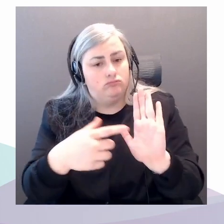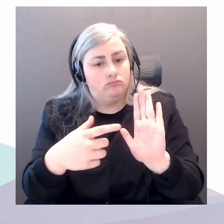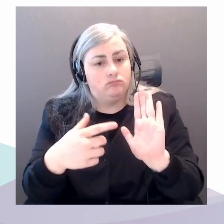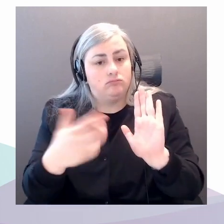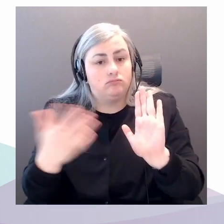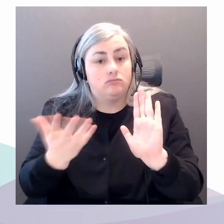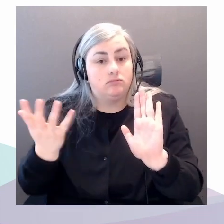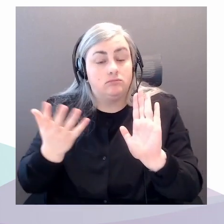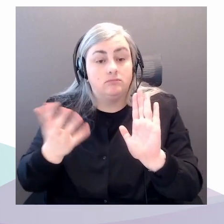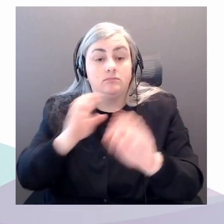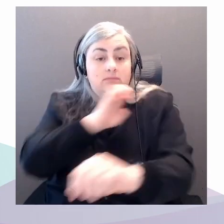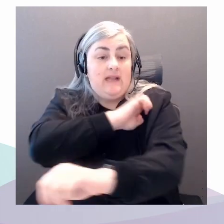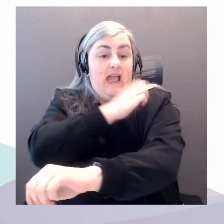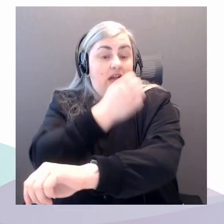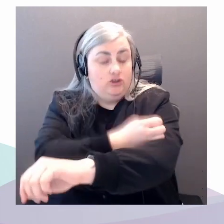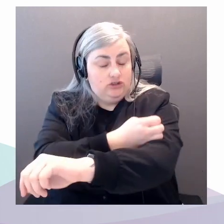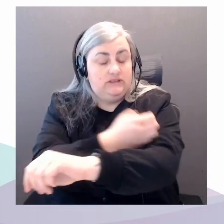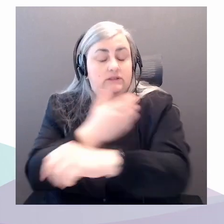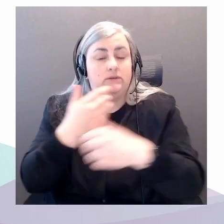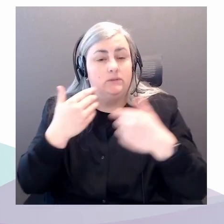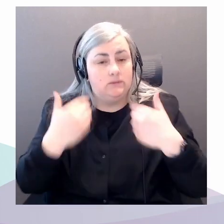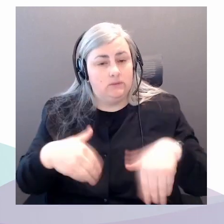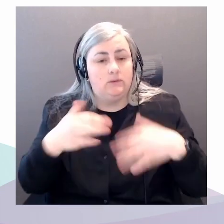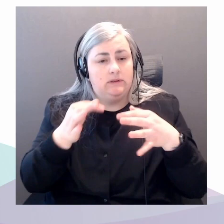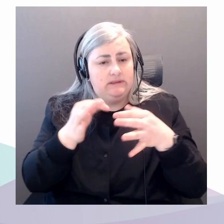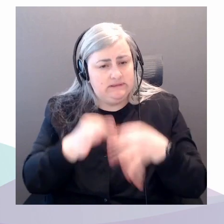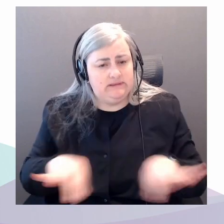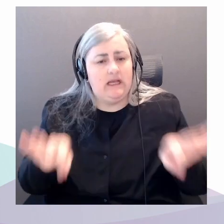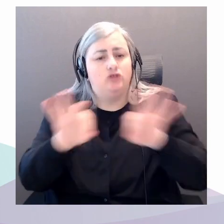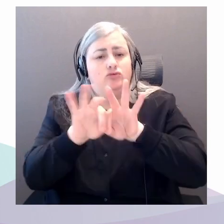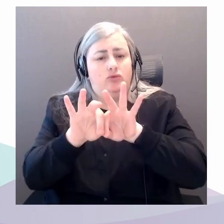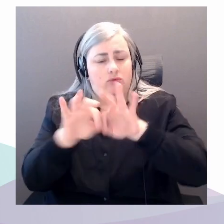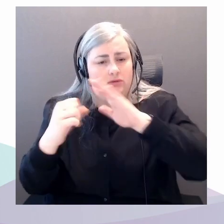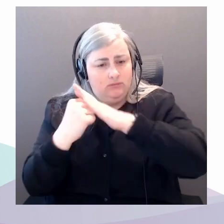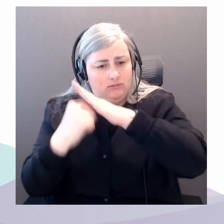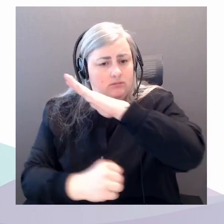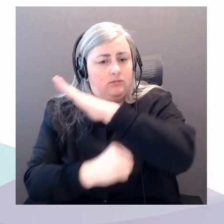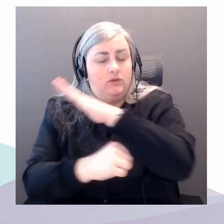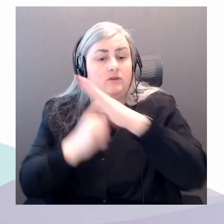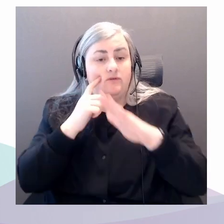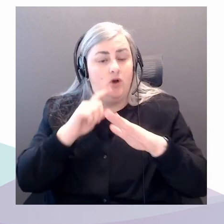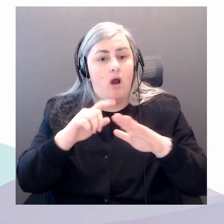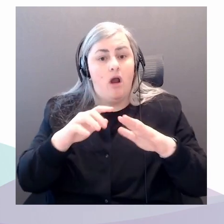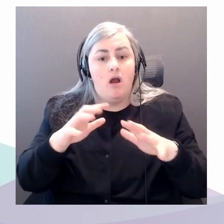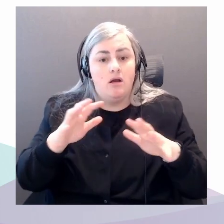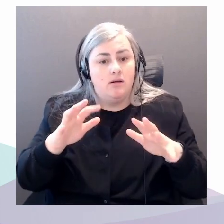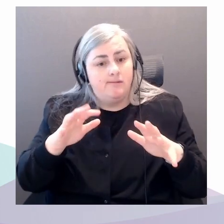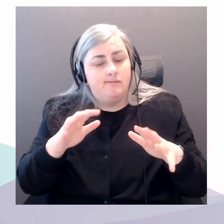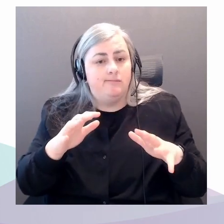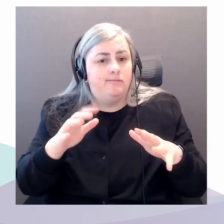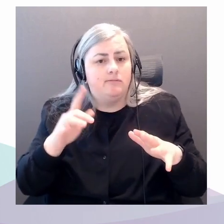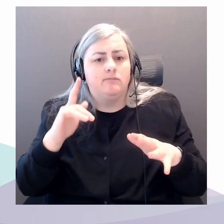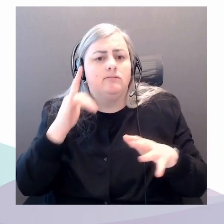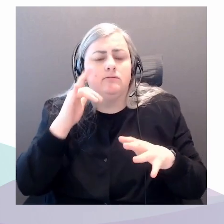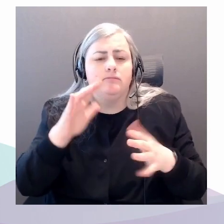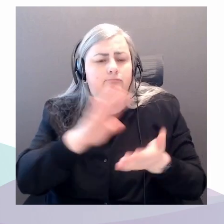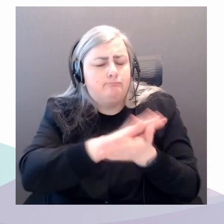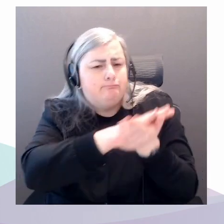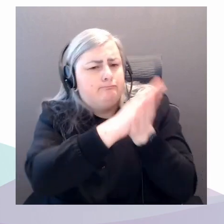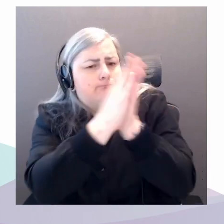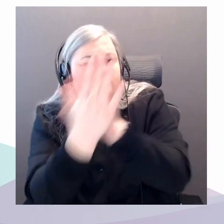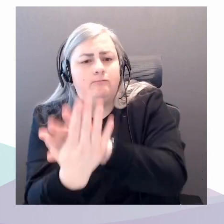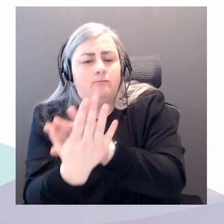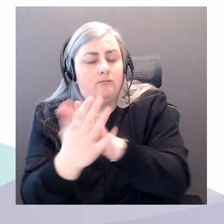and fundamental role in shaping social political and cultural life. In shaping who we